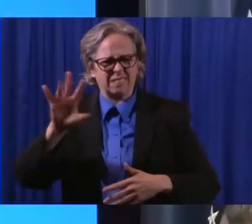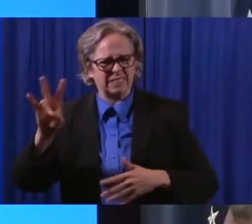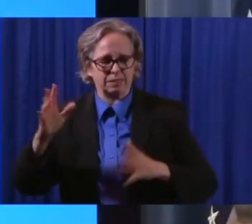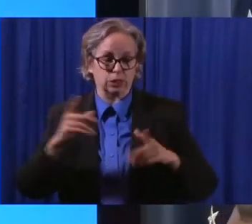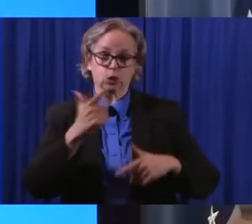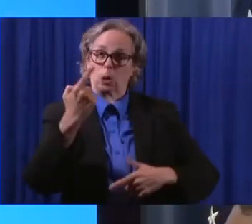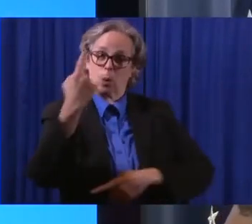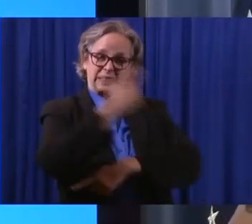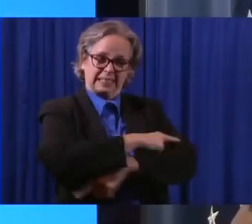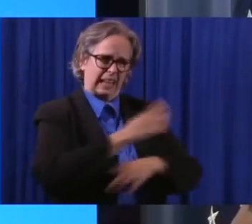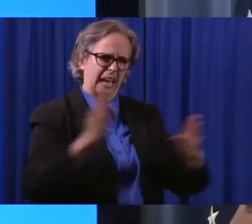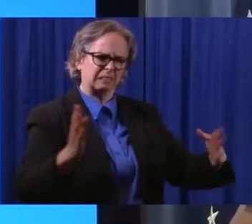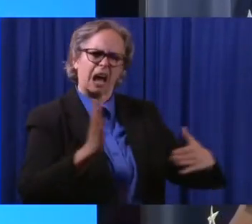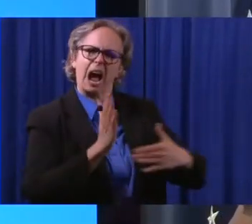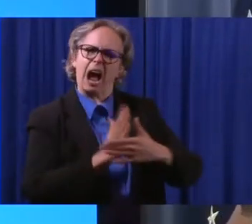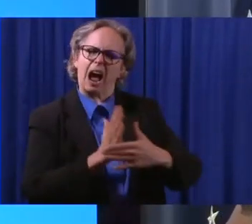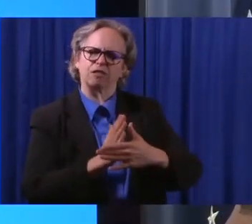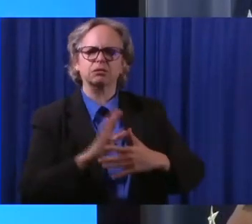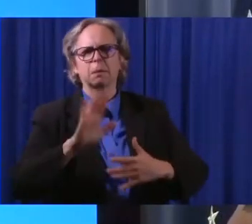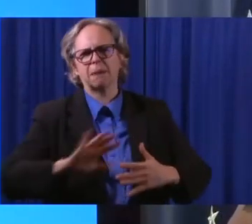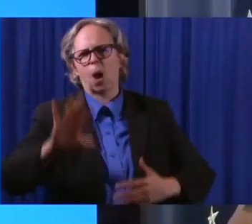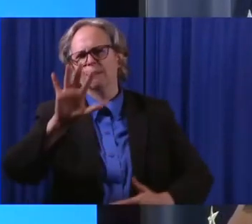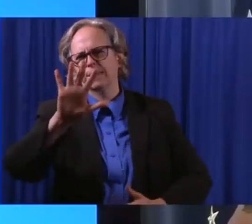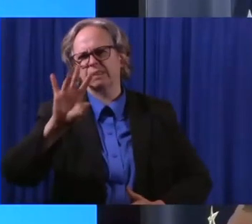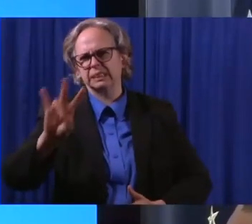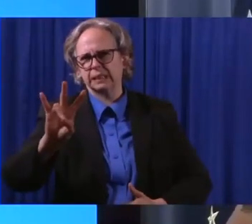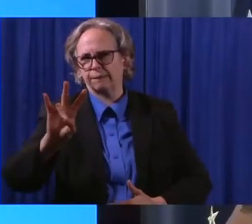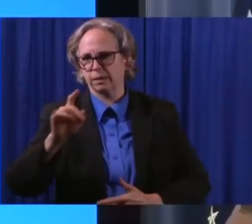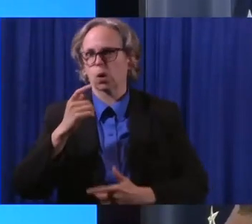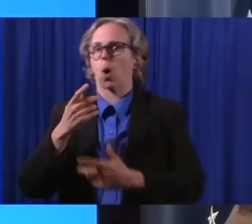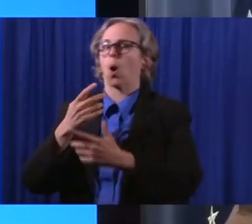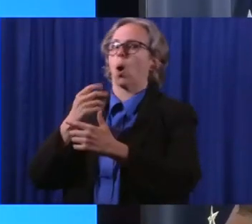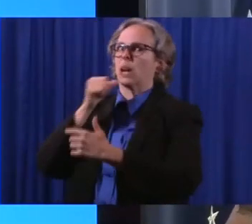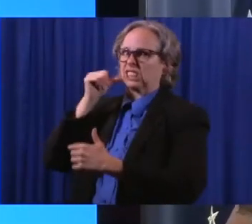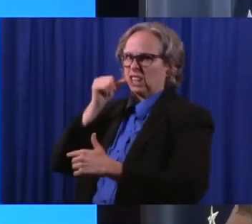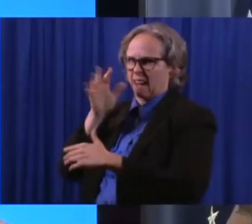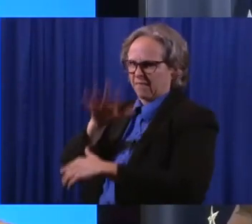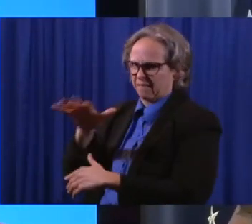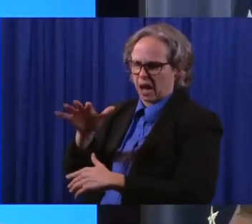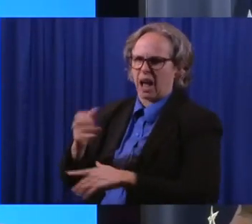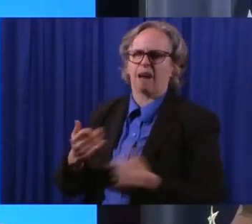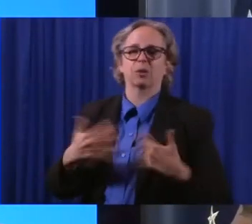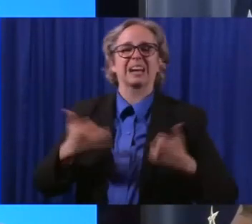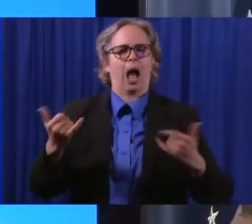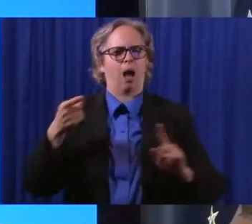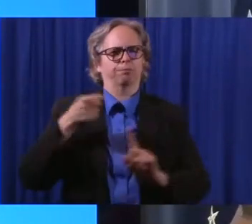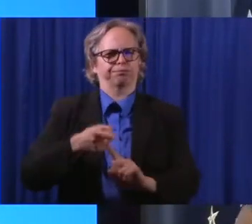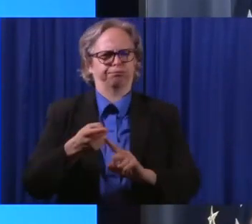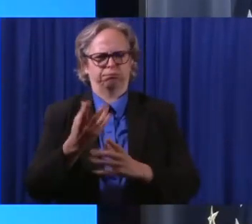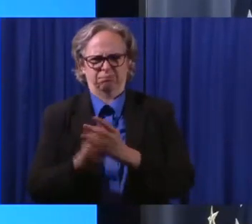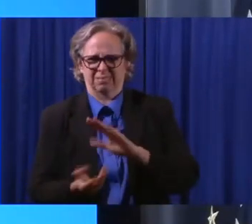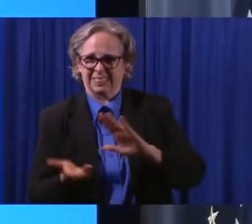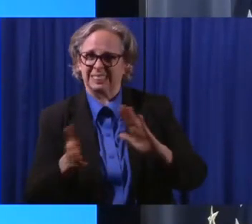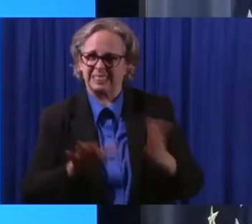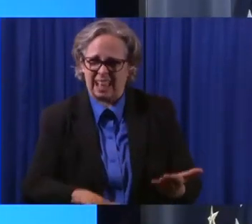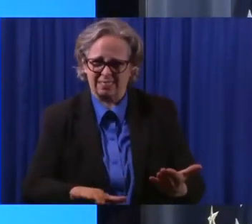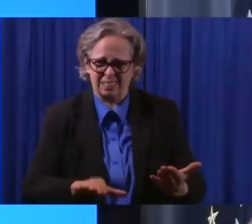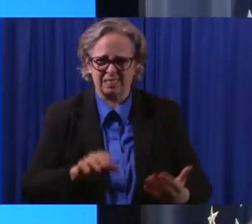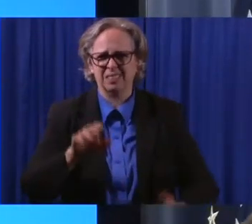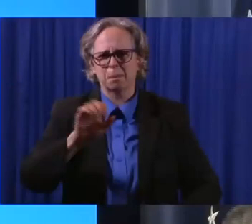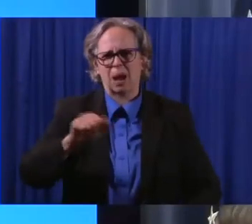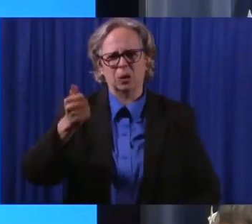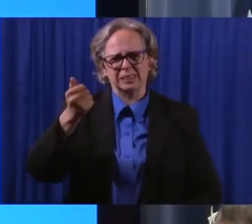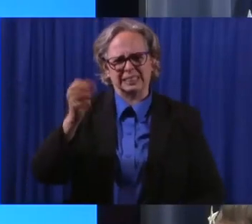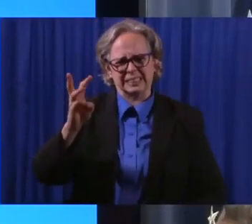that's fairly steady. The deaths 17, 21 is the 21 day